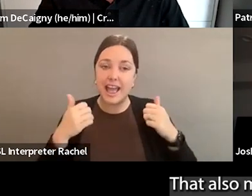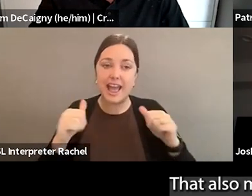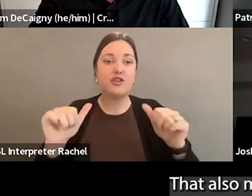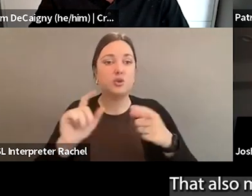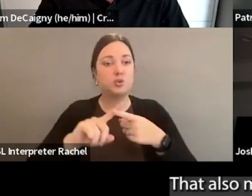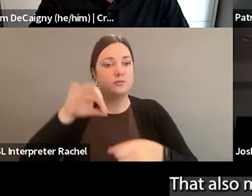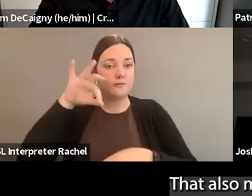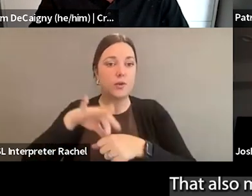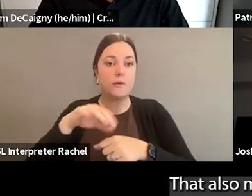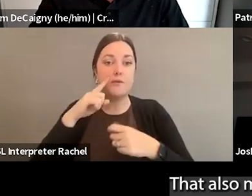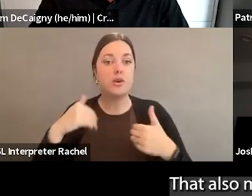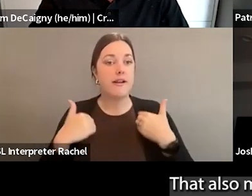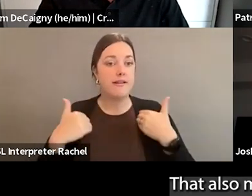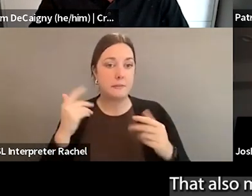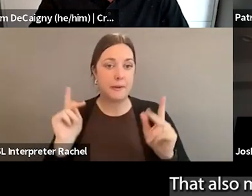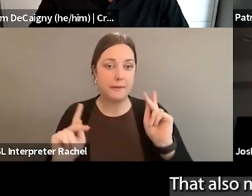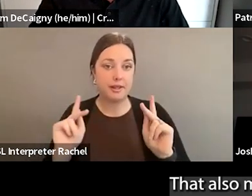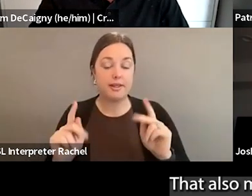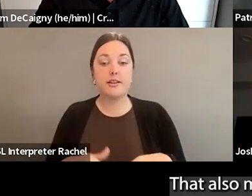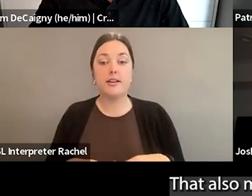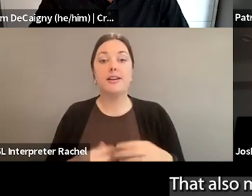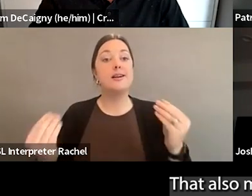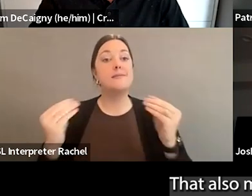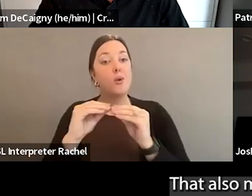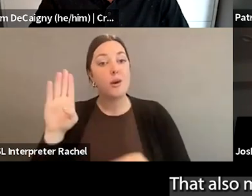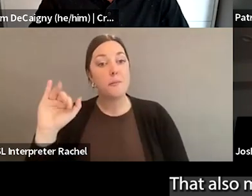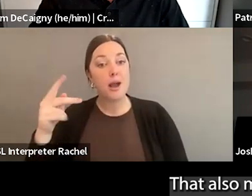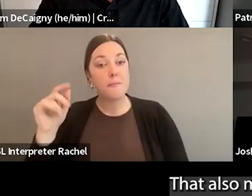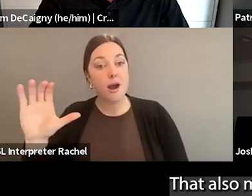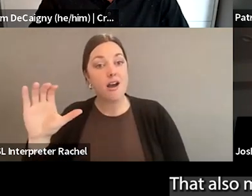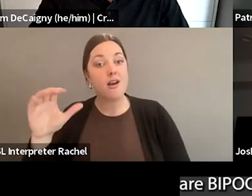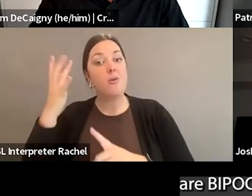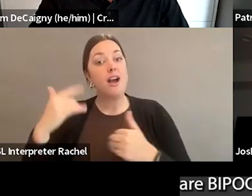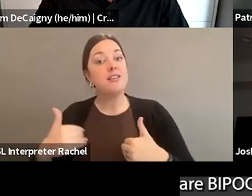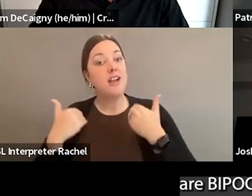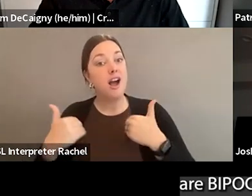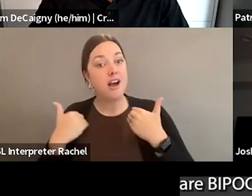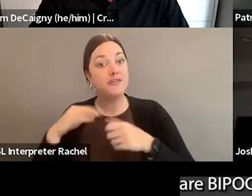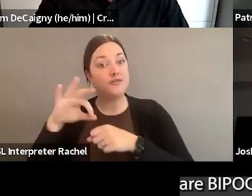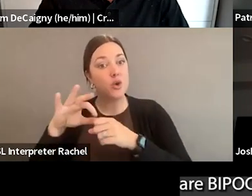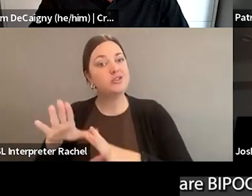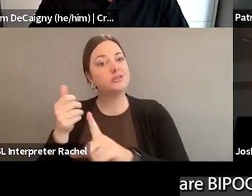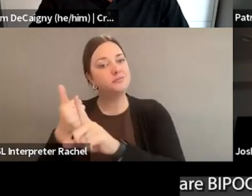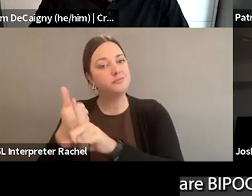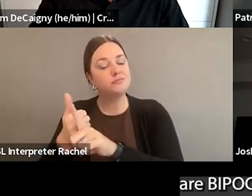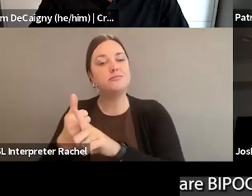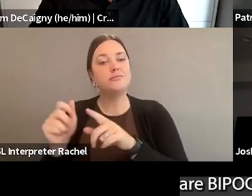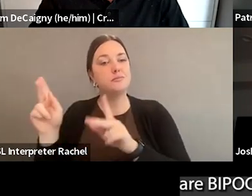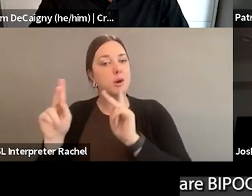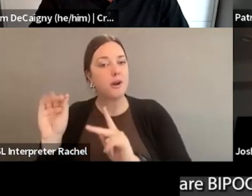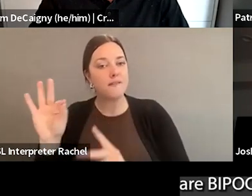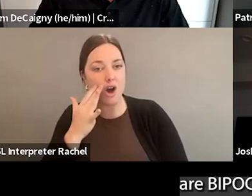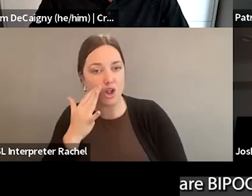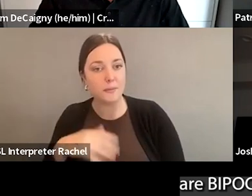That also means a much greater BIPOC turnout because so many of those younger voters are BIPOC. Interestingly,